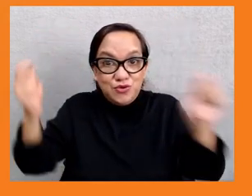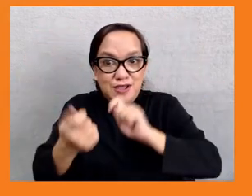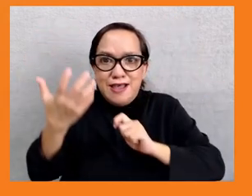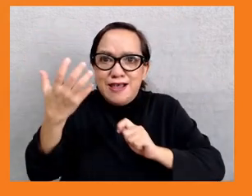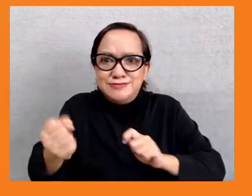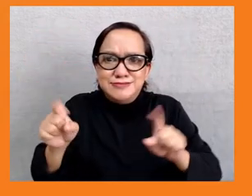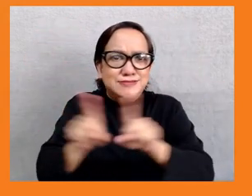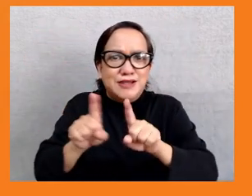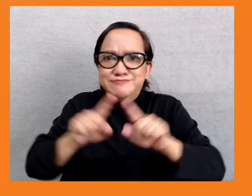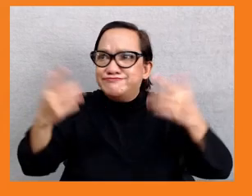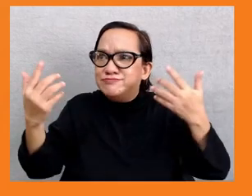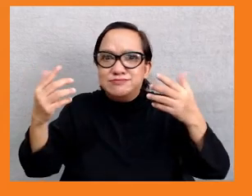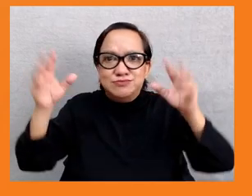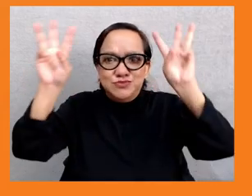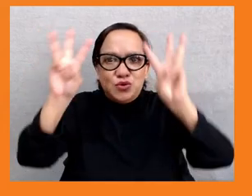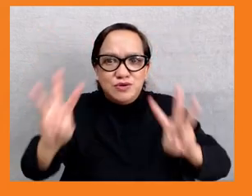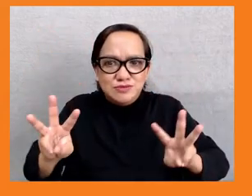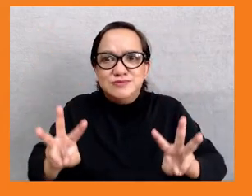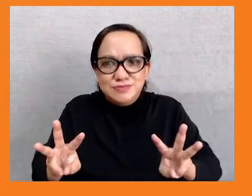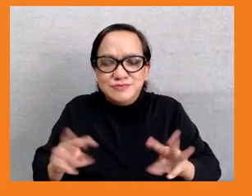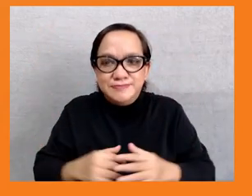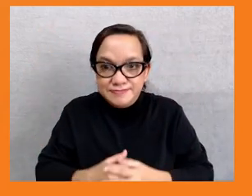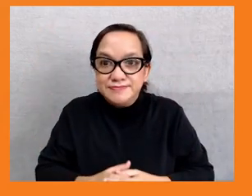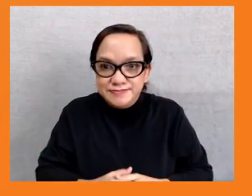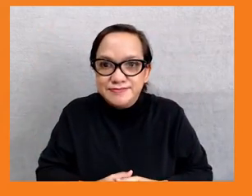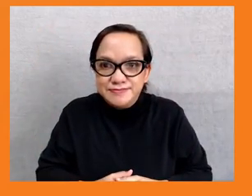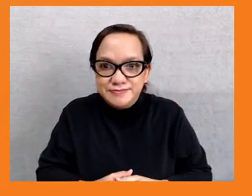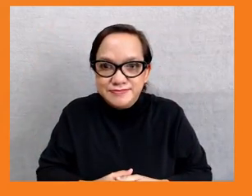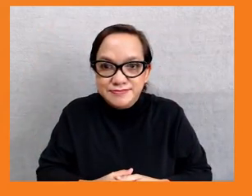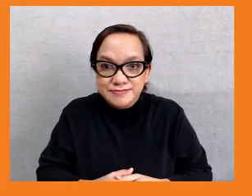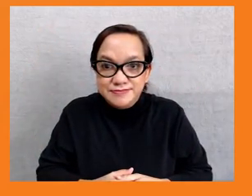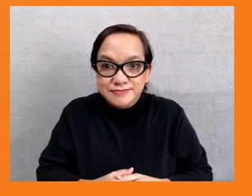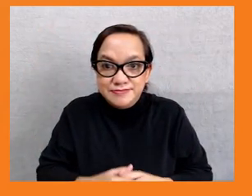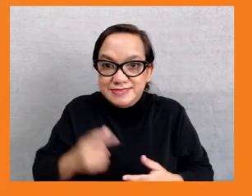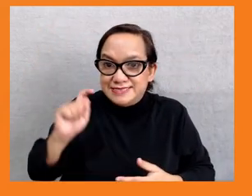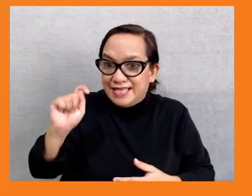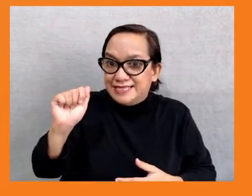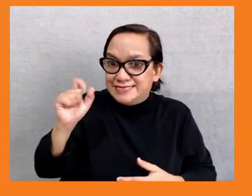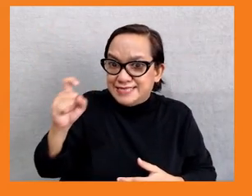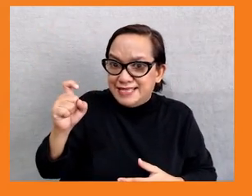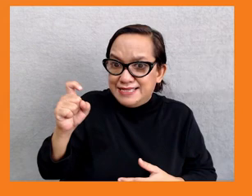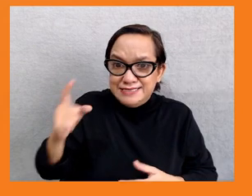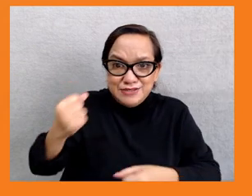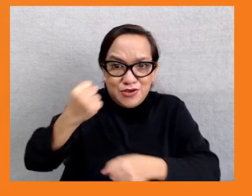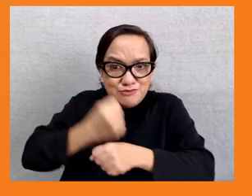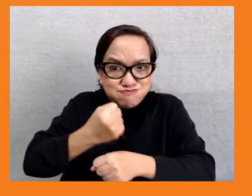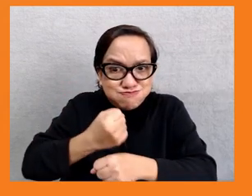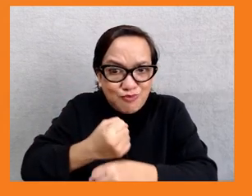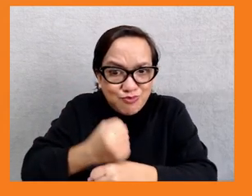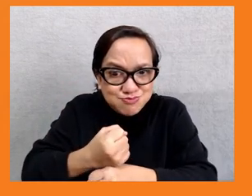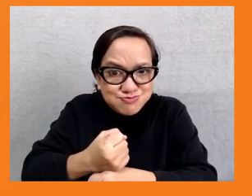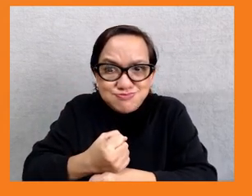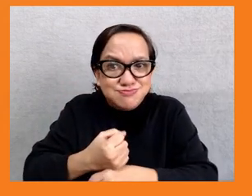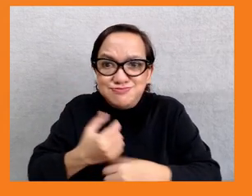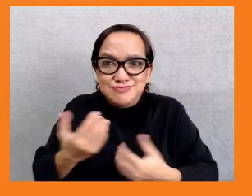of transnational corporations, labor codes, and to close loopholes for wealth extraction